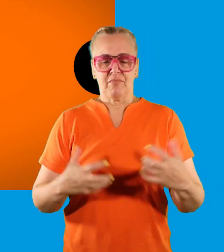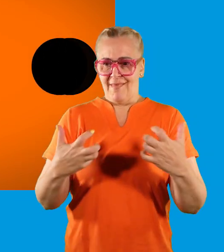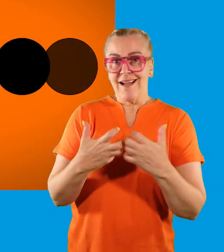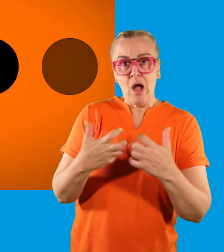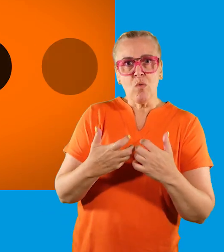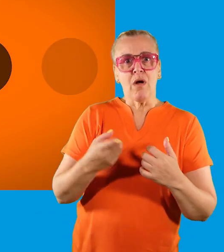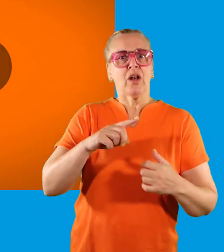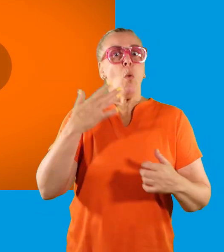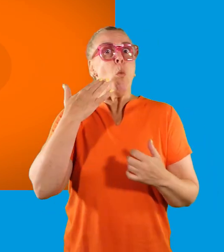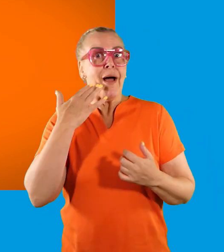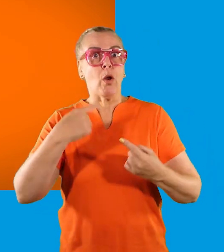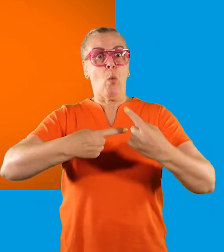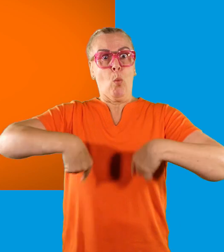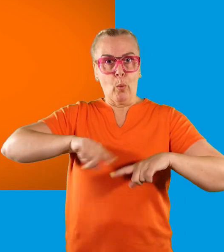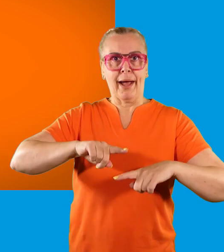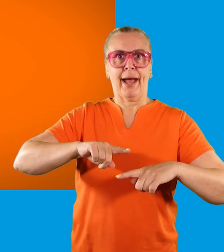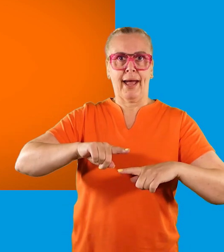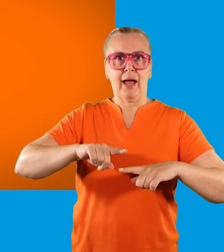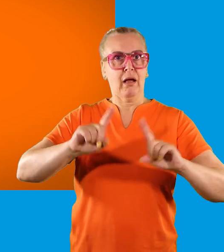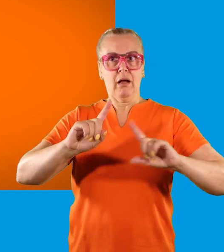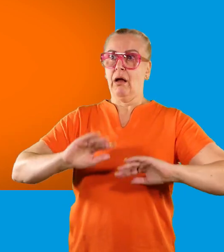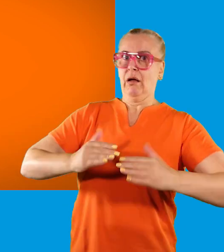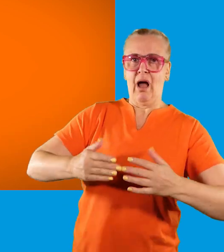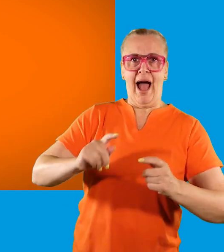How and where do we deliver adjustments?